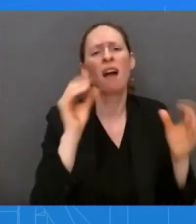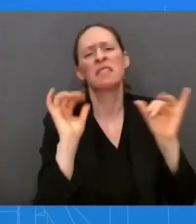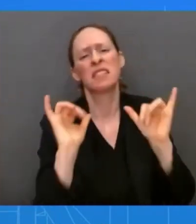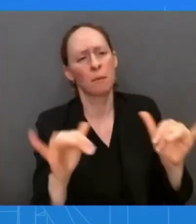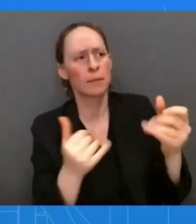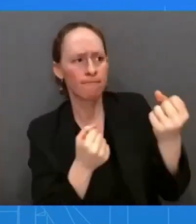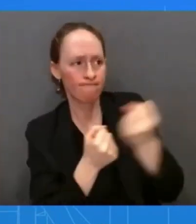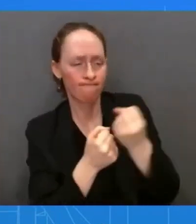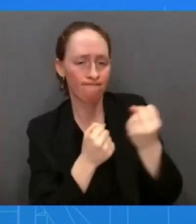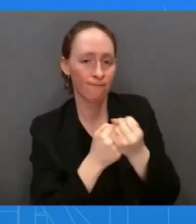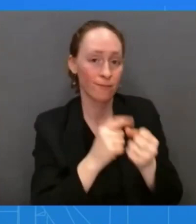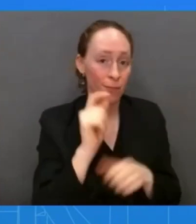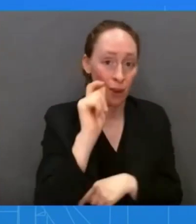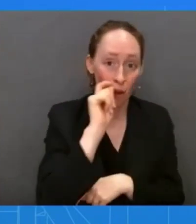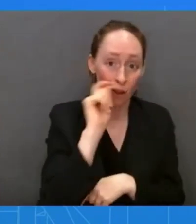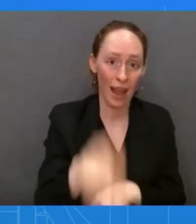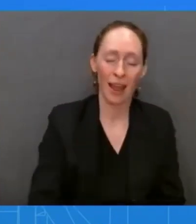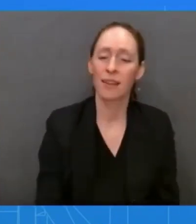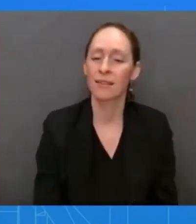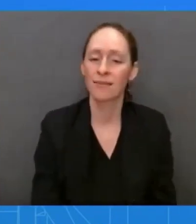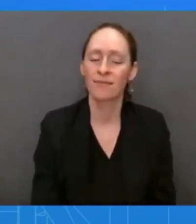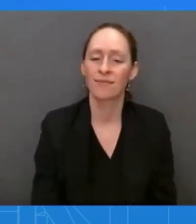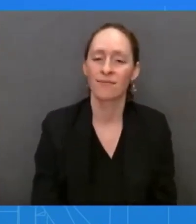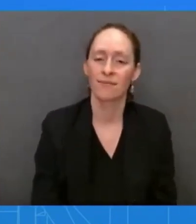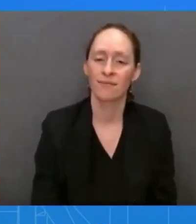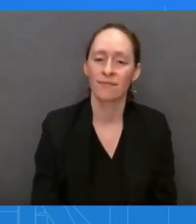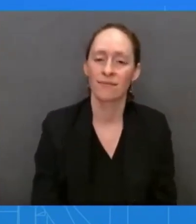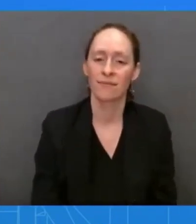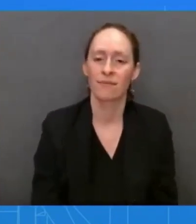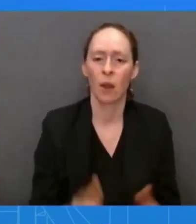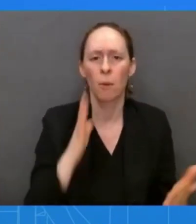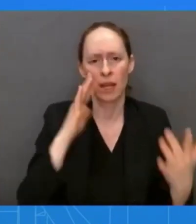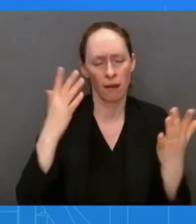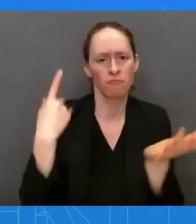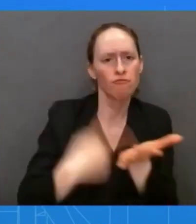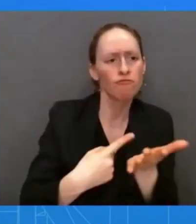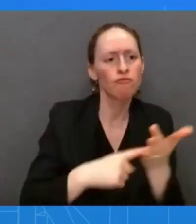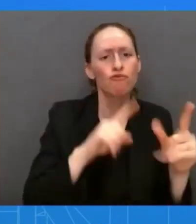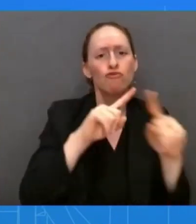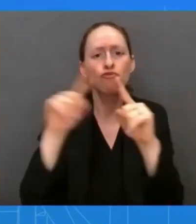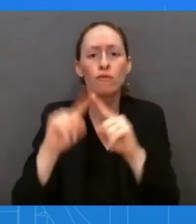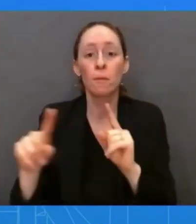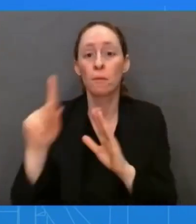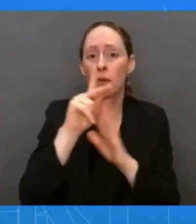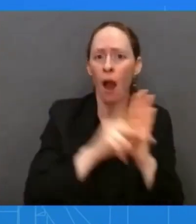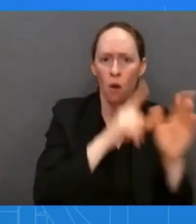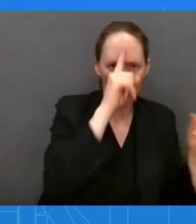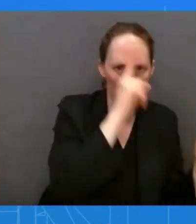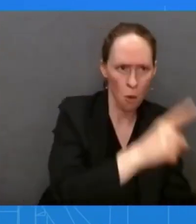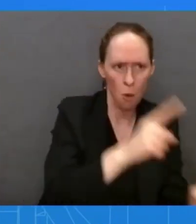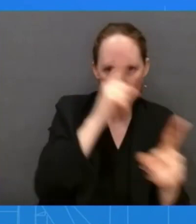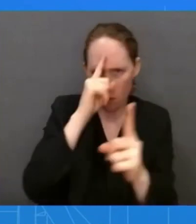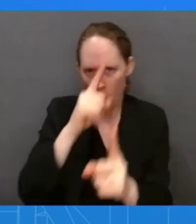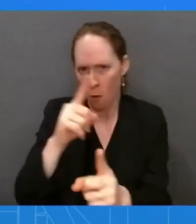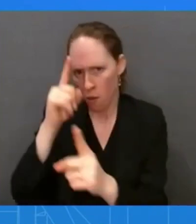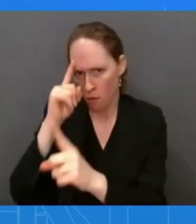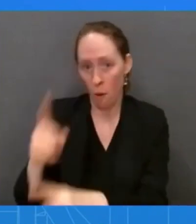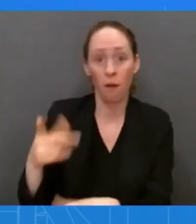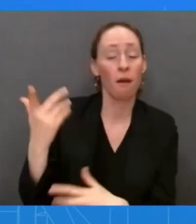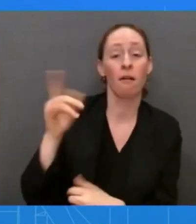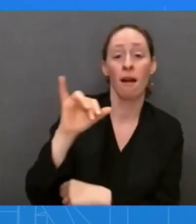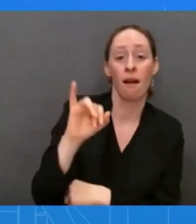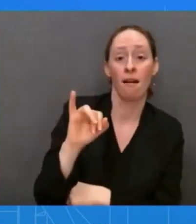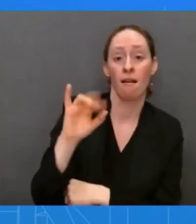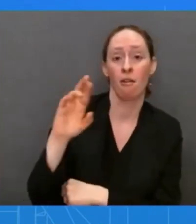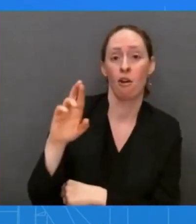policy goals, including by highlighting the mutual benefits of the Inflation Reduction Act, the CHIPS and Science Act, the U.S.-Mexico-Canada